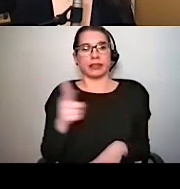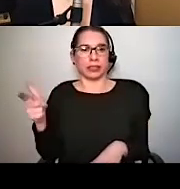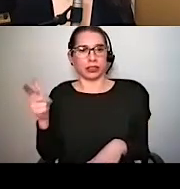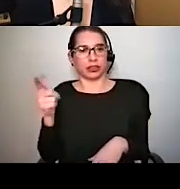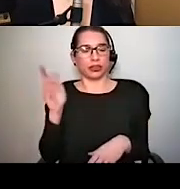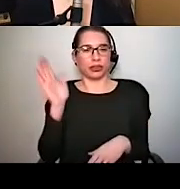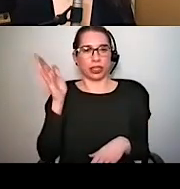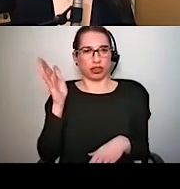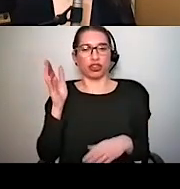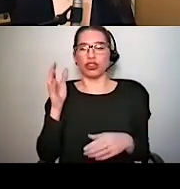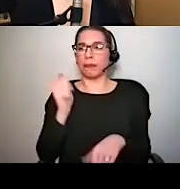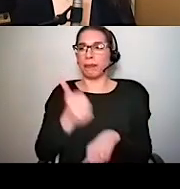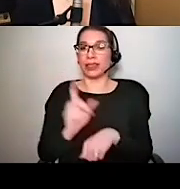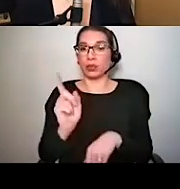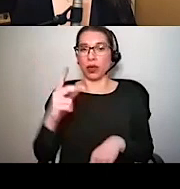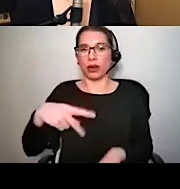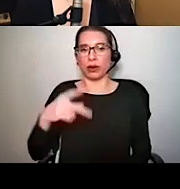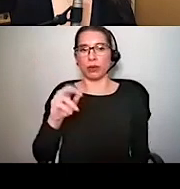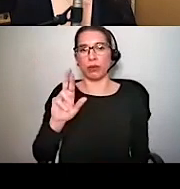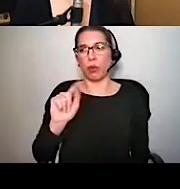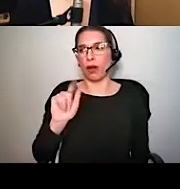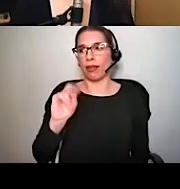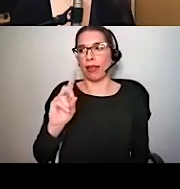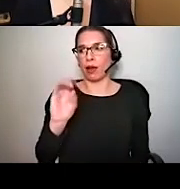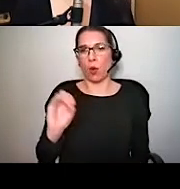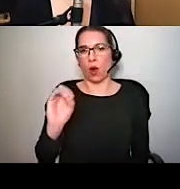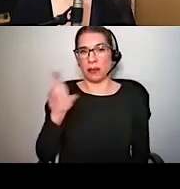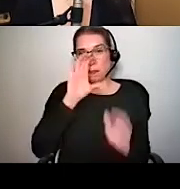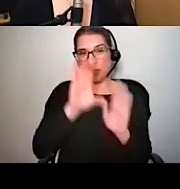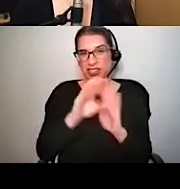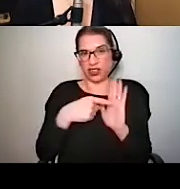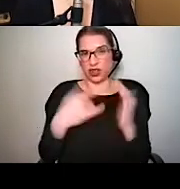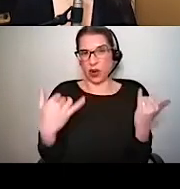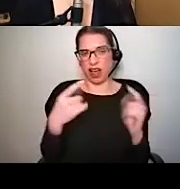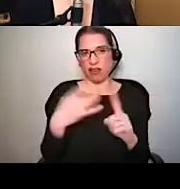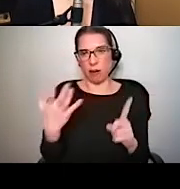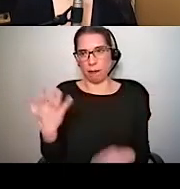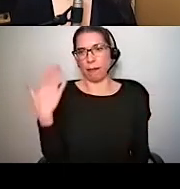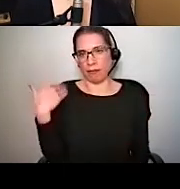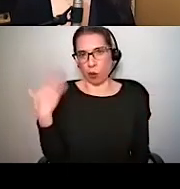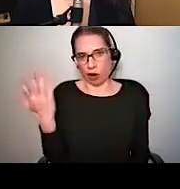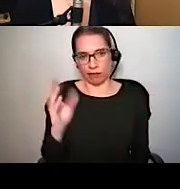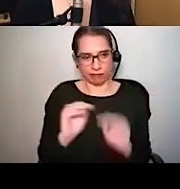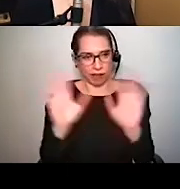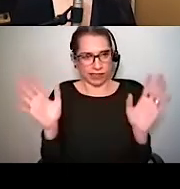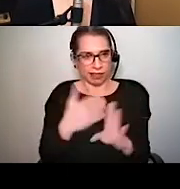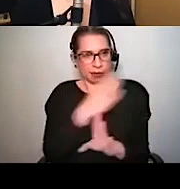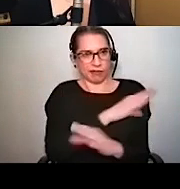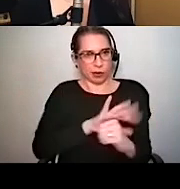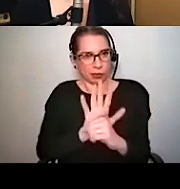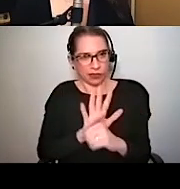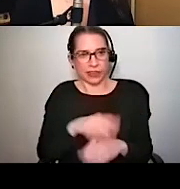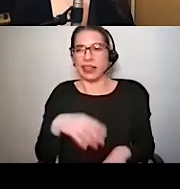Oregon. And this picture is from the before times when we used to hold our events in theaters. And hopefully we